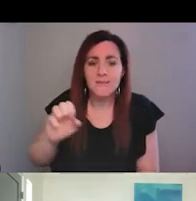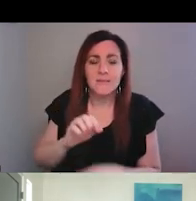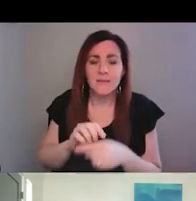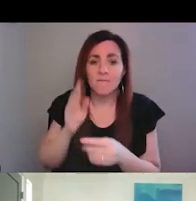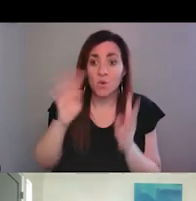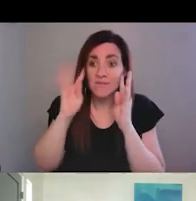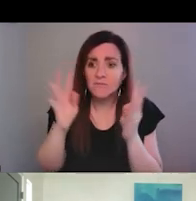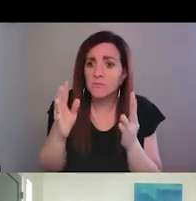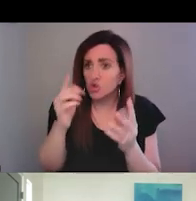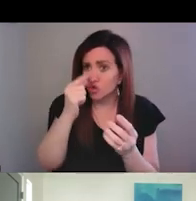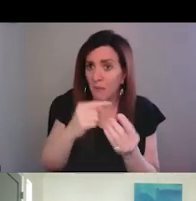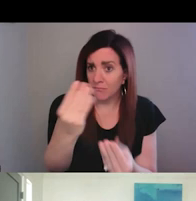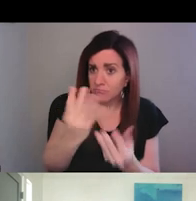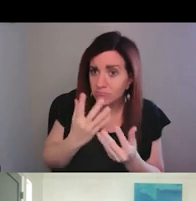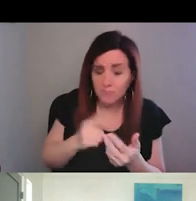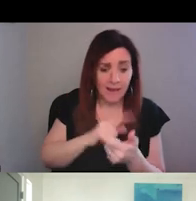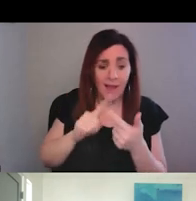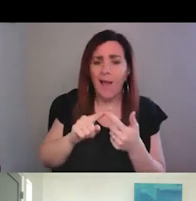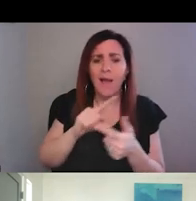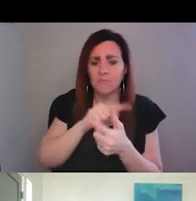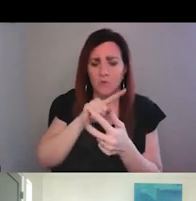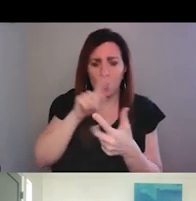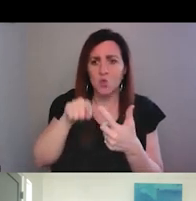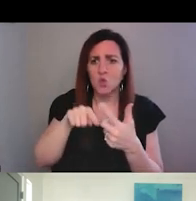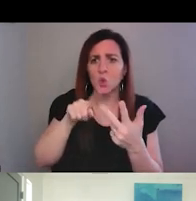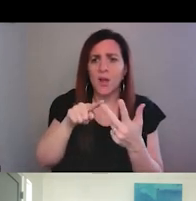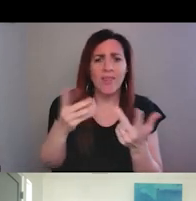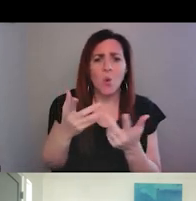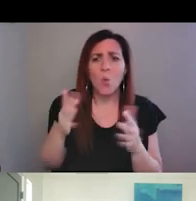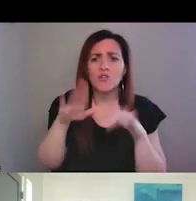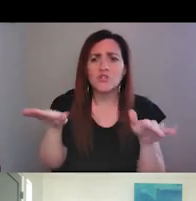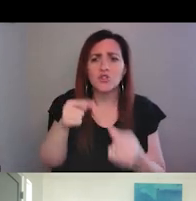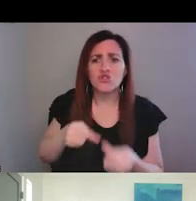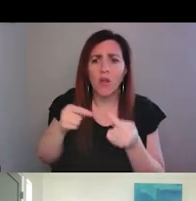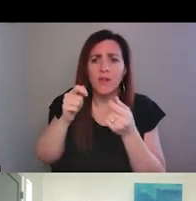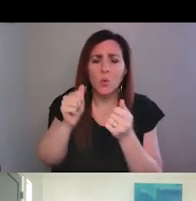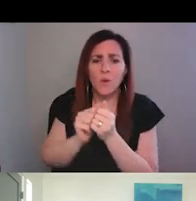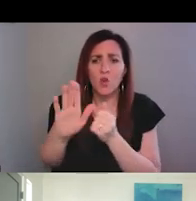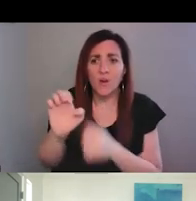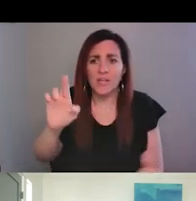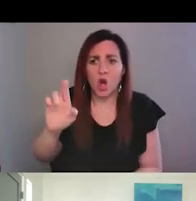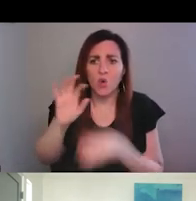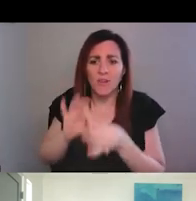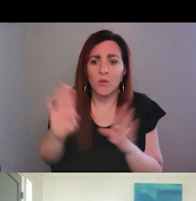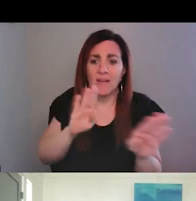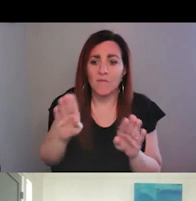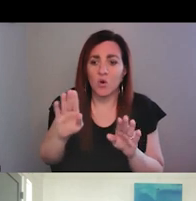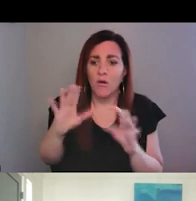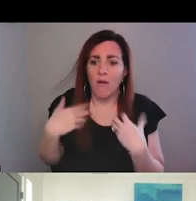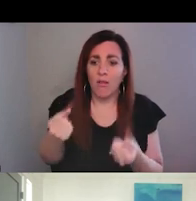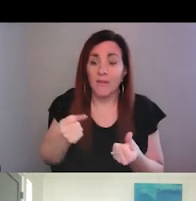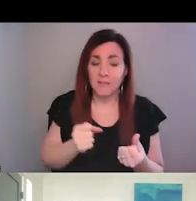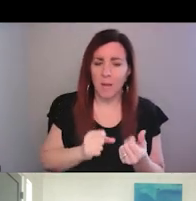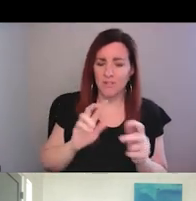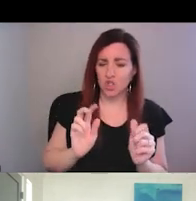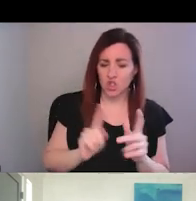those were and also what are kids struggling with in your emergency room when it comes to behavioral health? Well, let's start with the second question first,